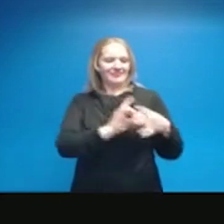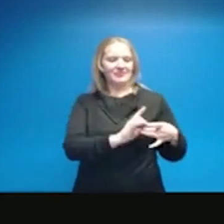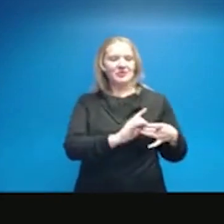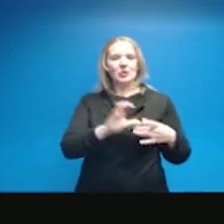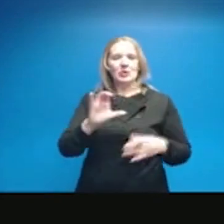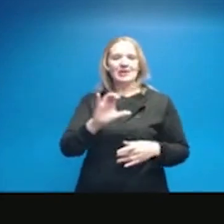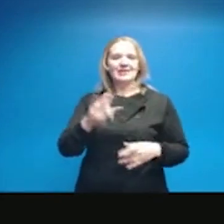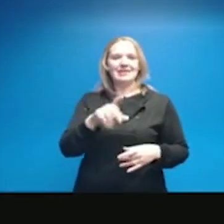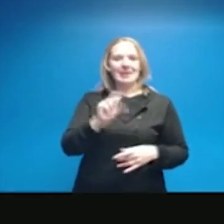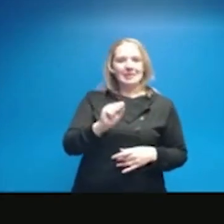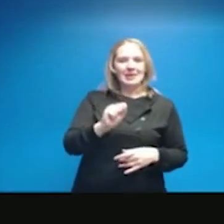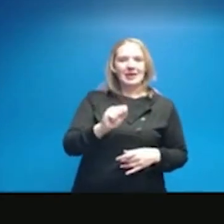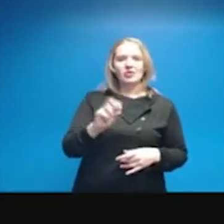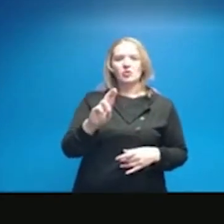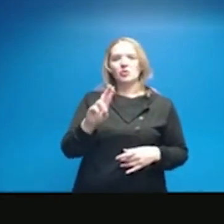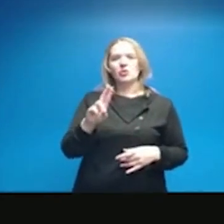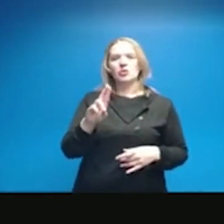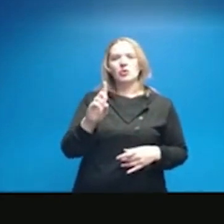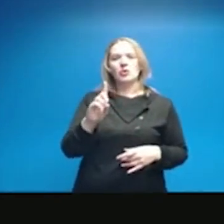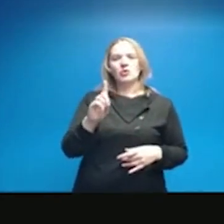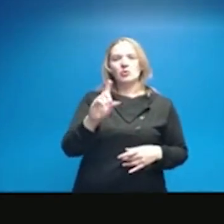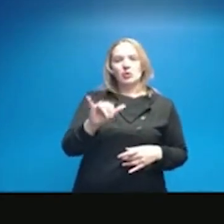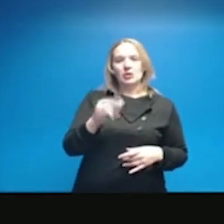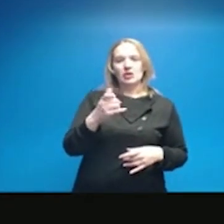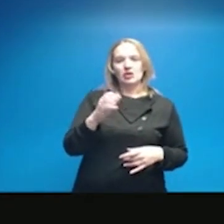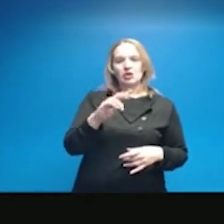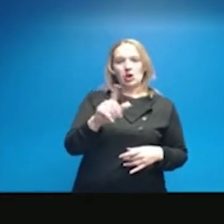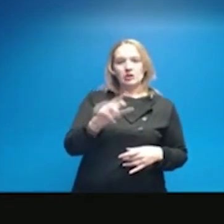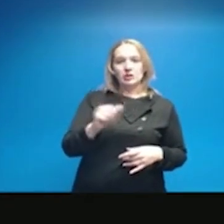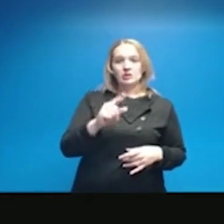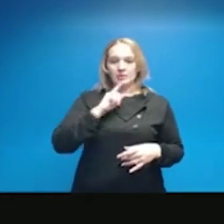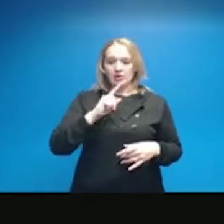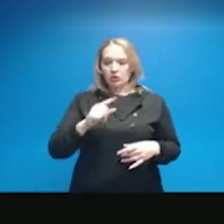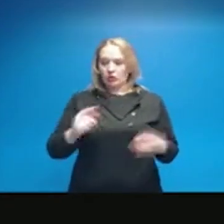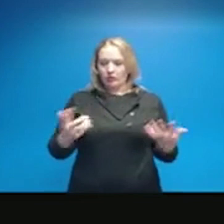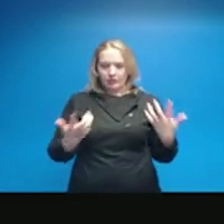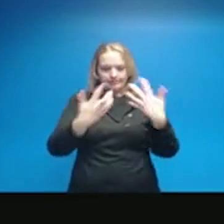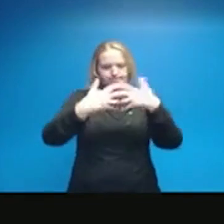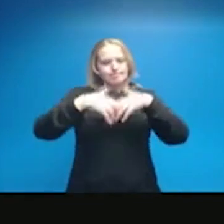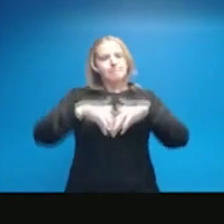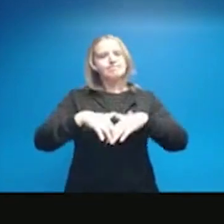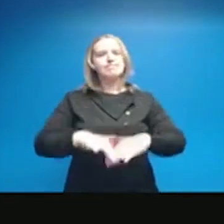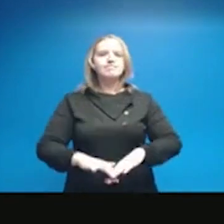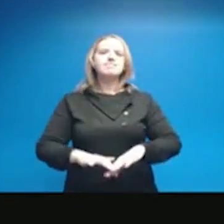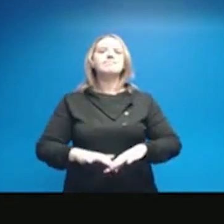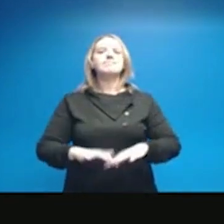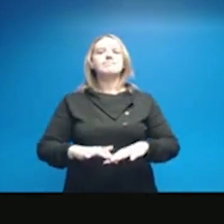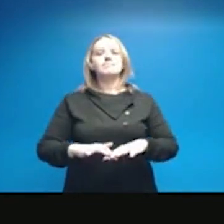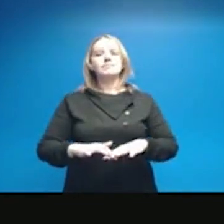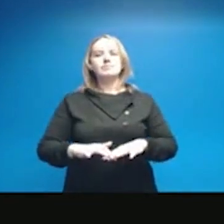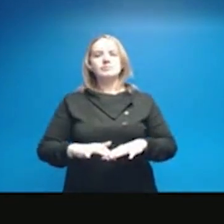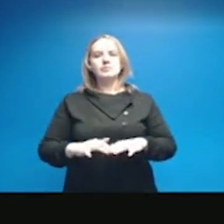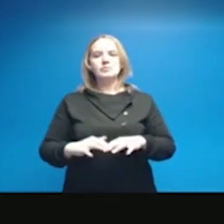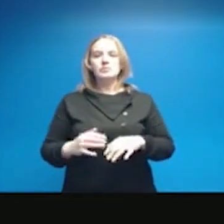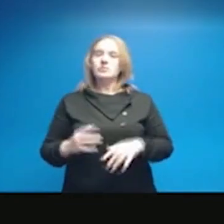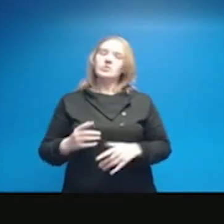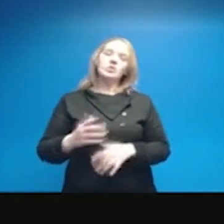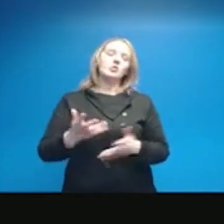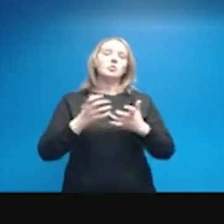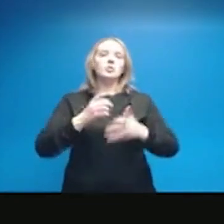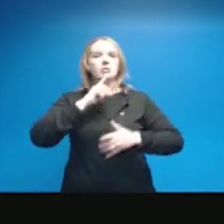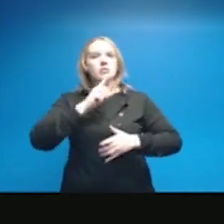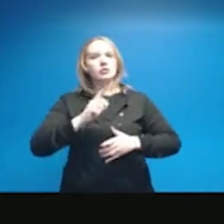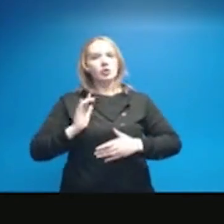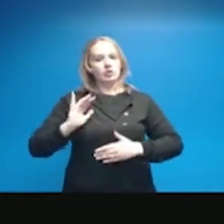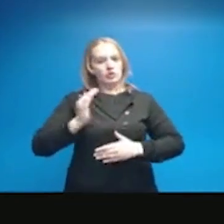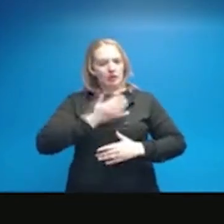with Rudy Garza and his new physician, to make sure that we coordinate together, that we make sure that our joint